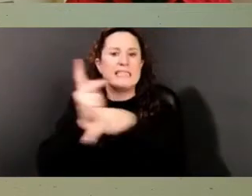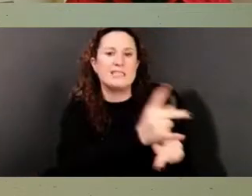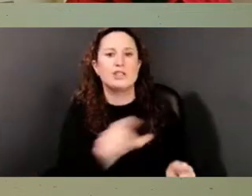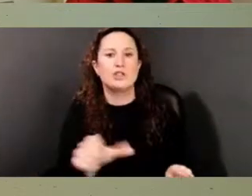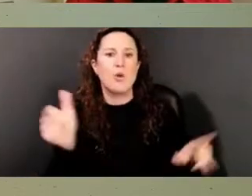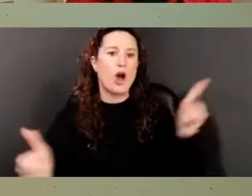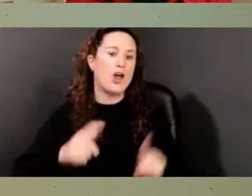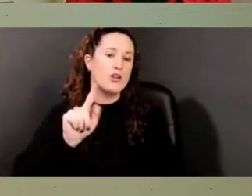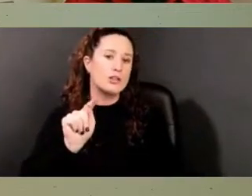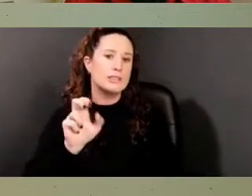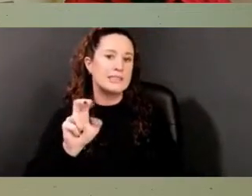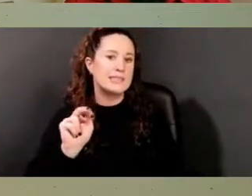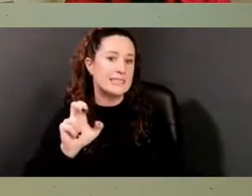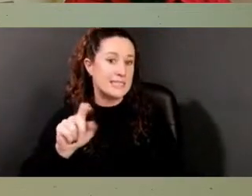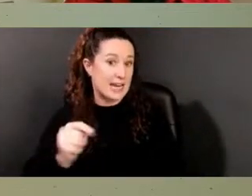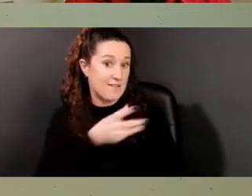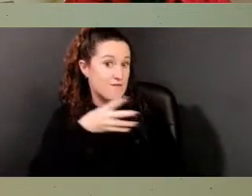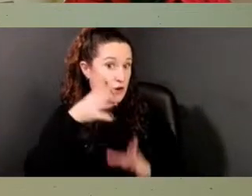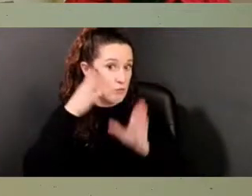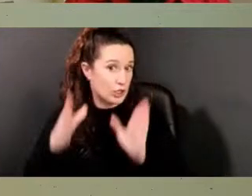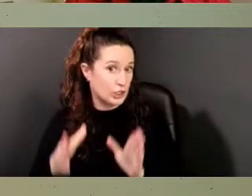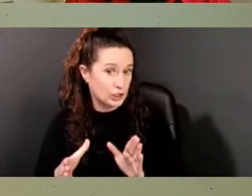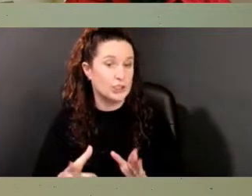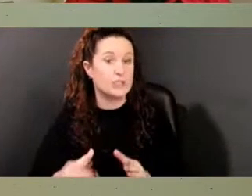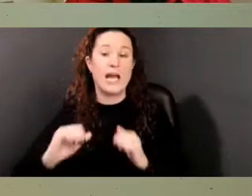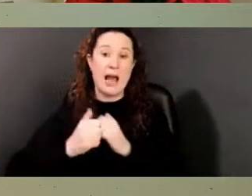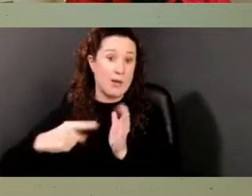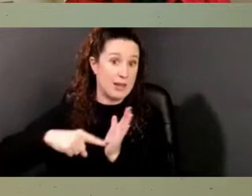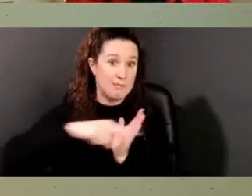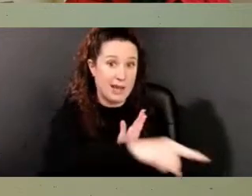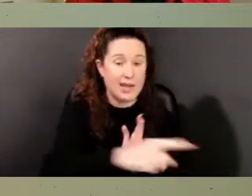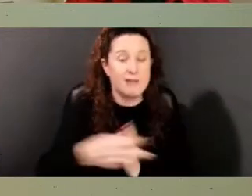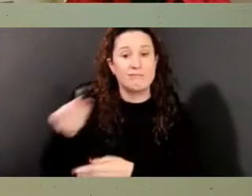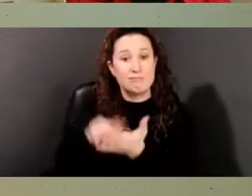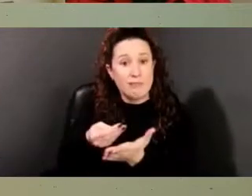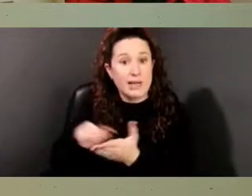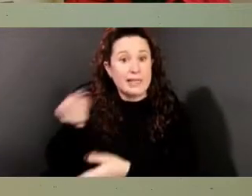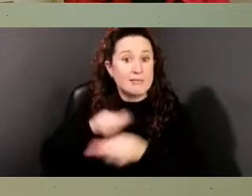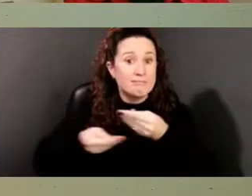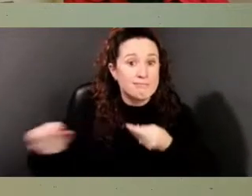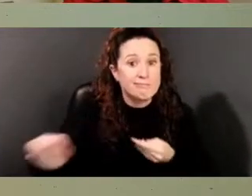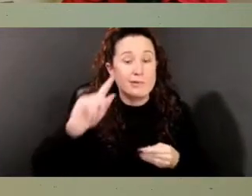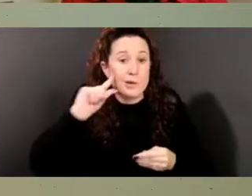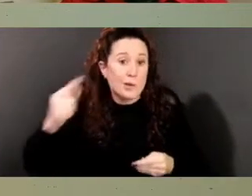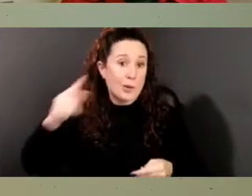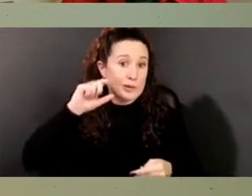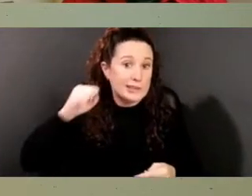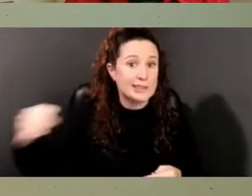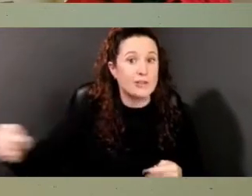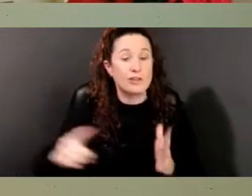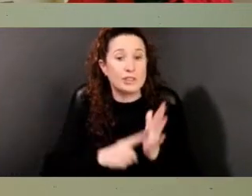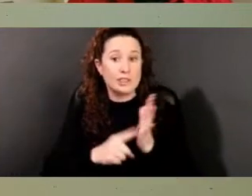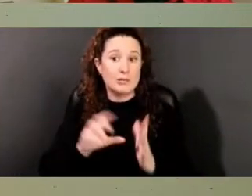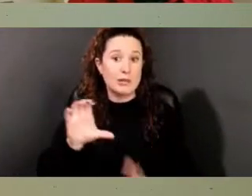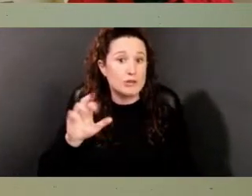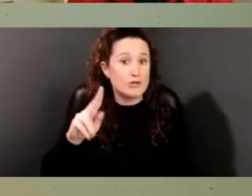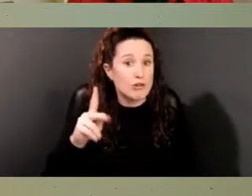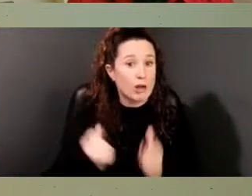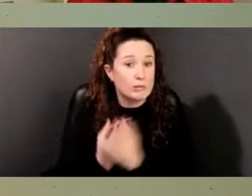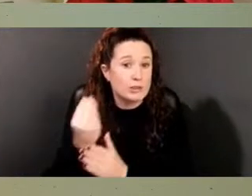in exchange, he received money in the form of gold and silver, some of the crops that they grew, corn, wheat, tobacco,